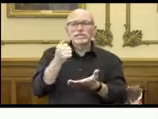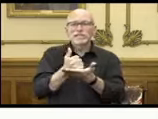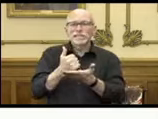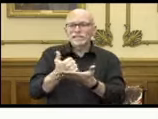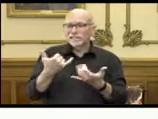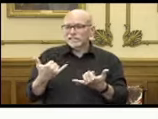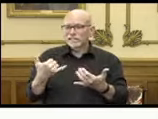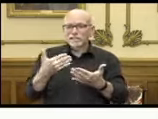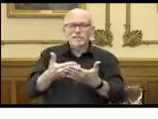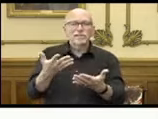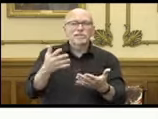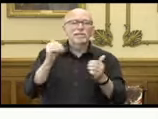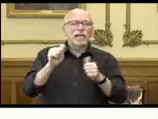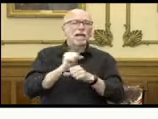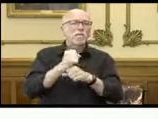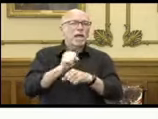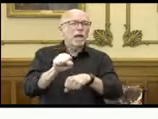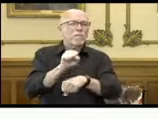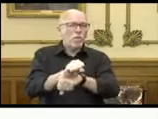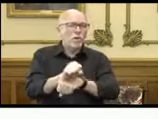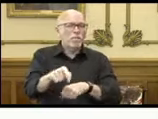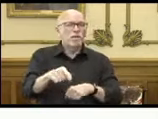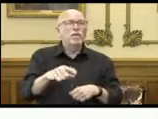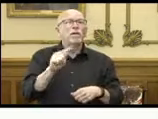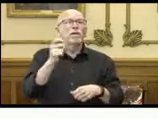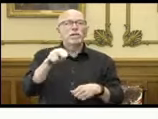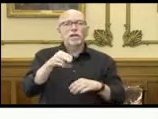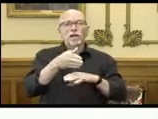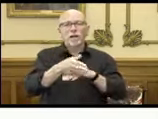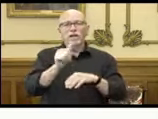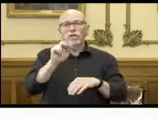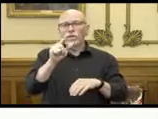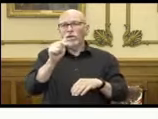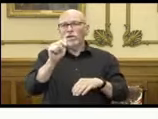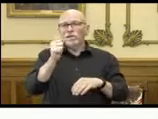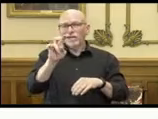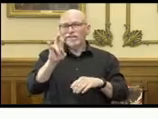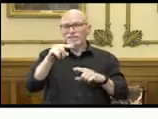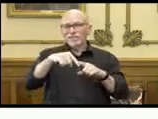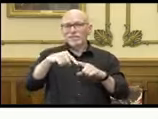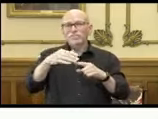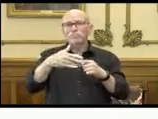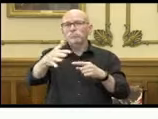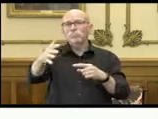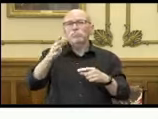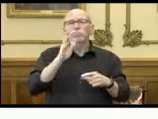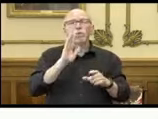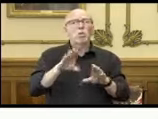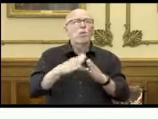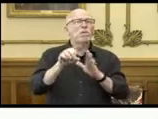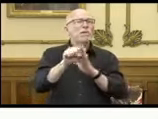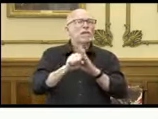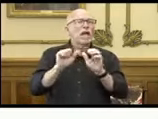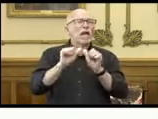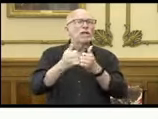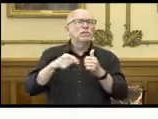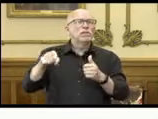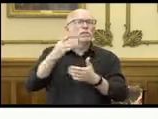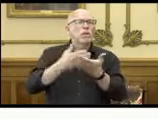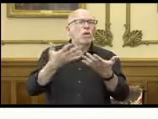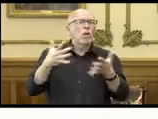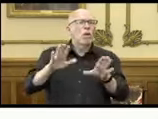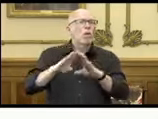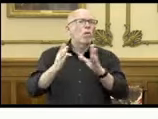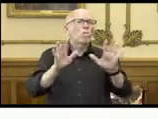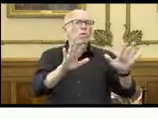now and then, of course, can make appointments. And various state agency offices are already open, but